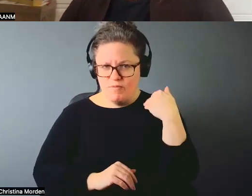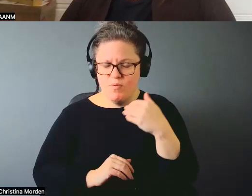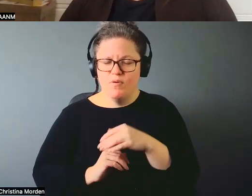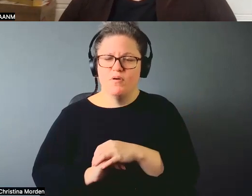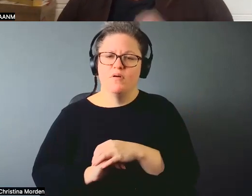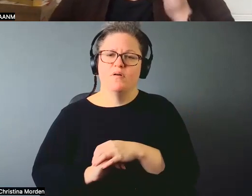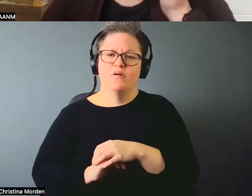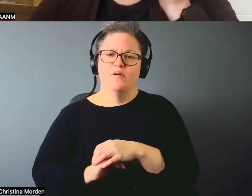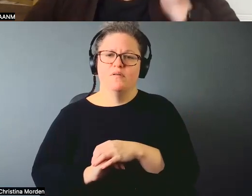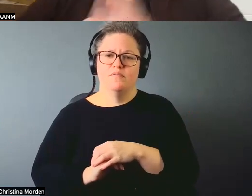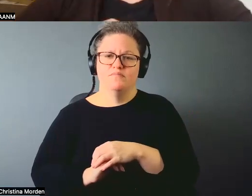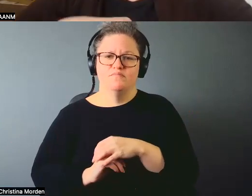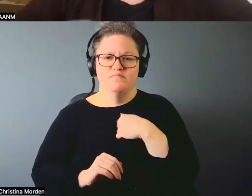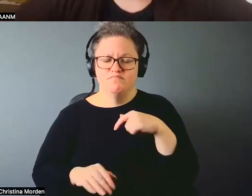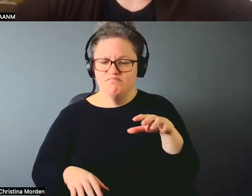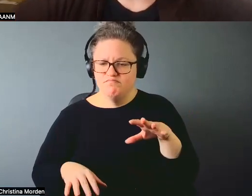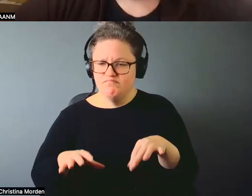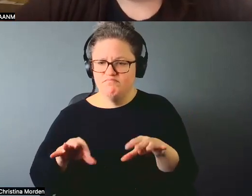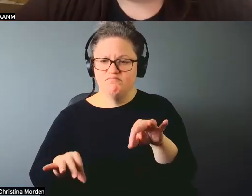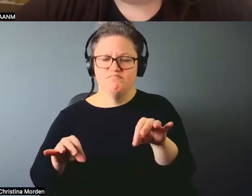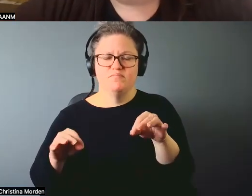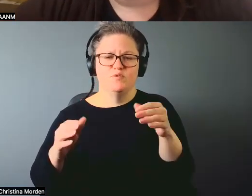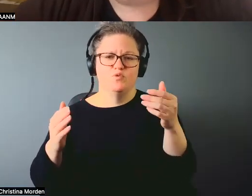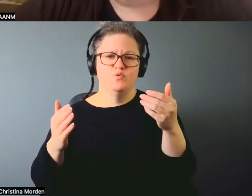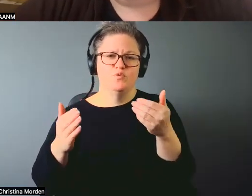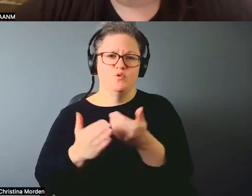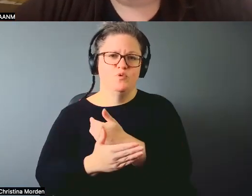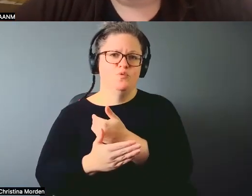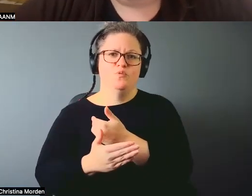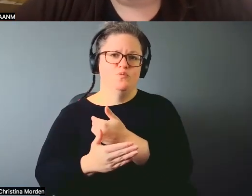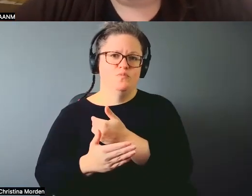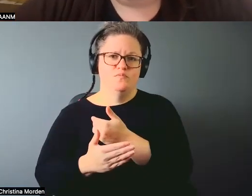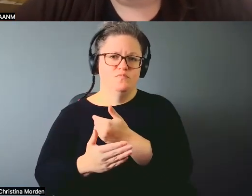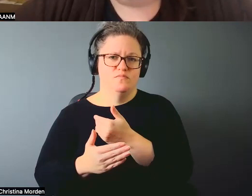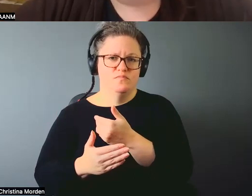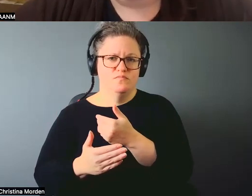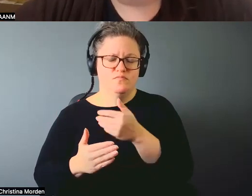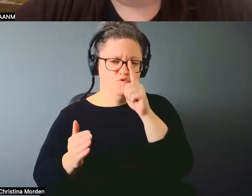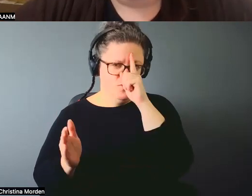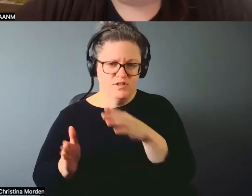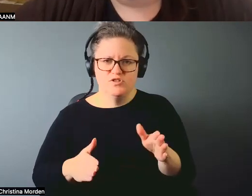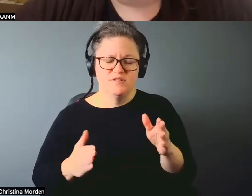found all these new ways to navigate so that I can live my potential.